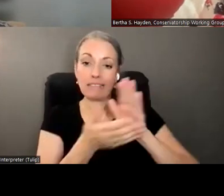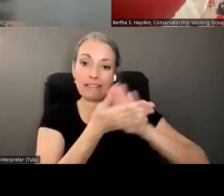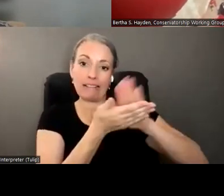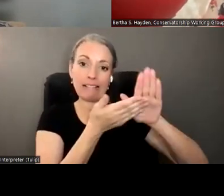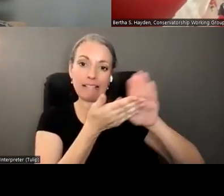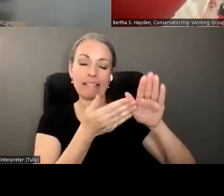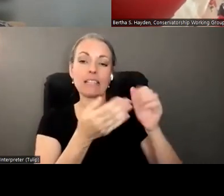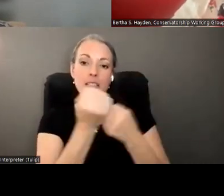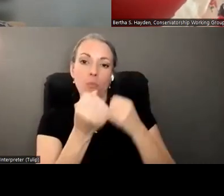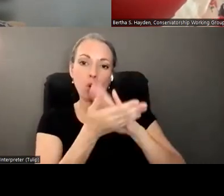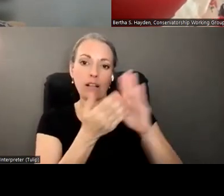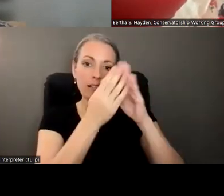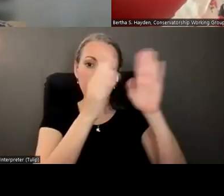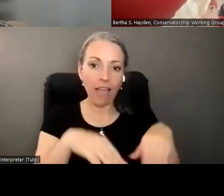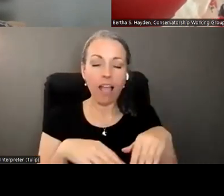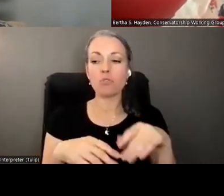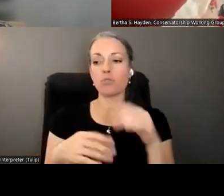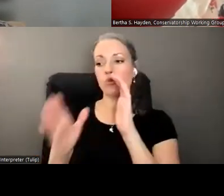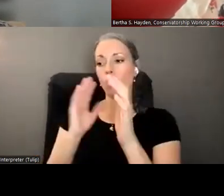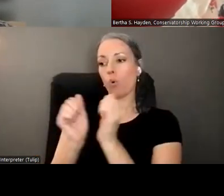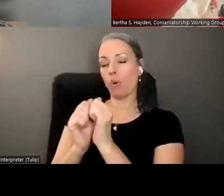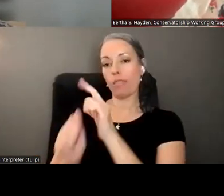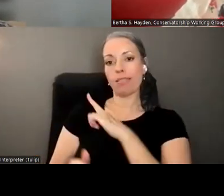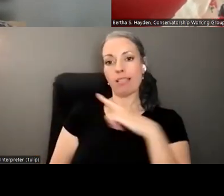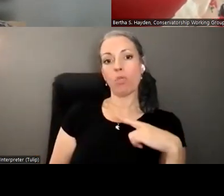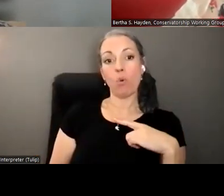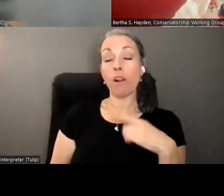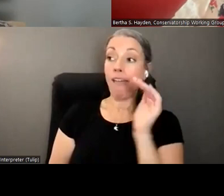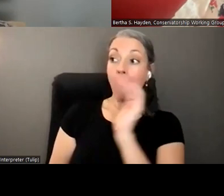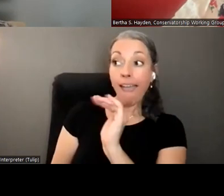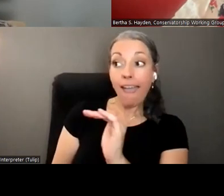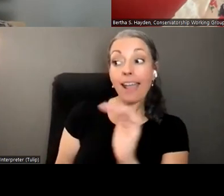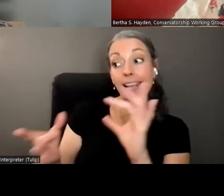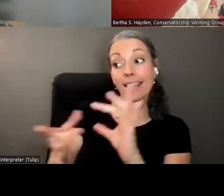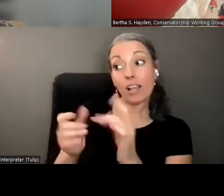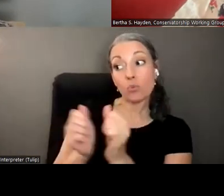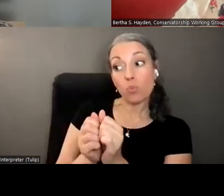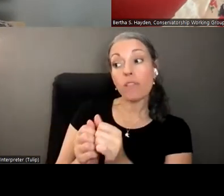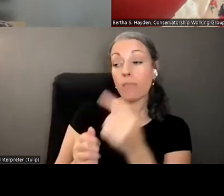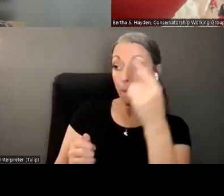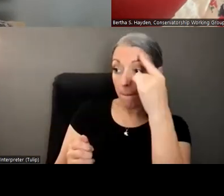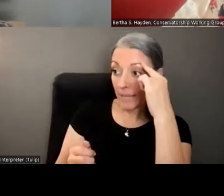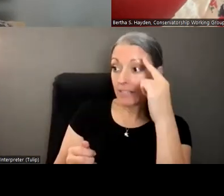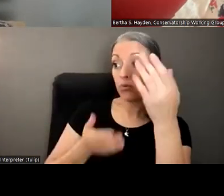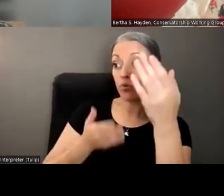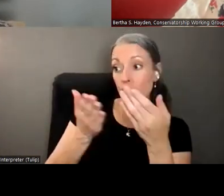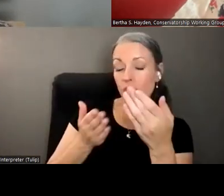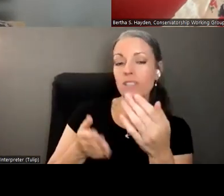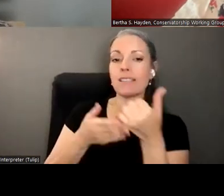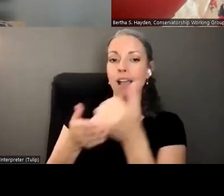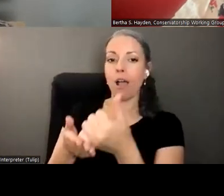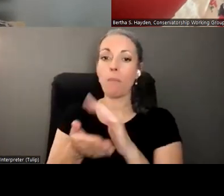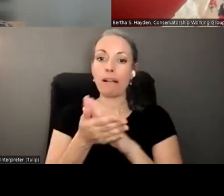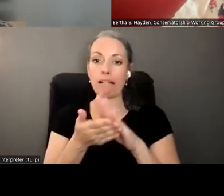negotiate with the landlord to say hey we're going to get them connected to some mental health services we're going to help clean up the